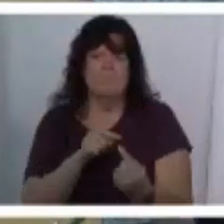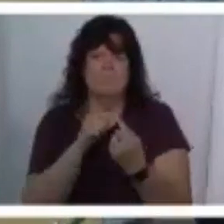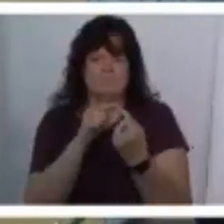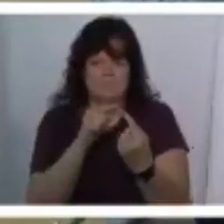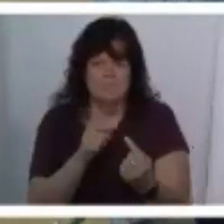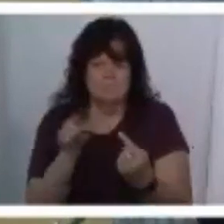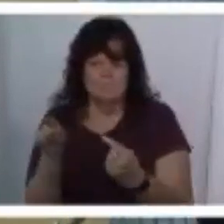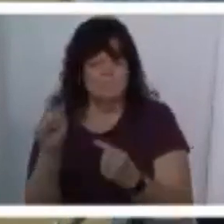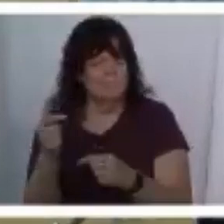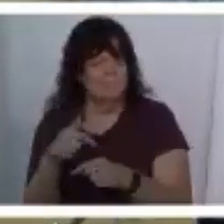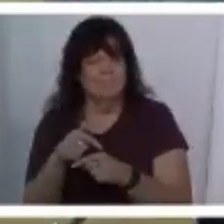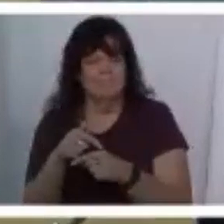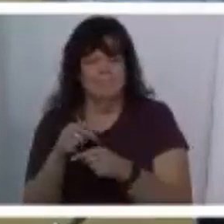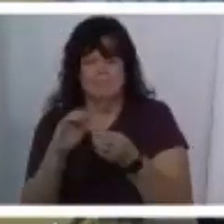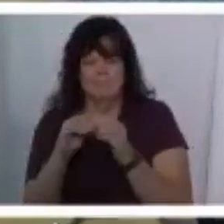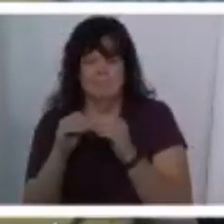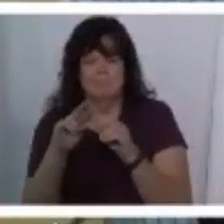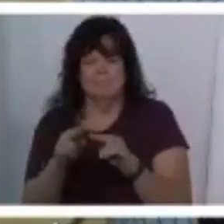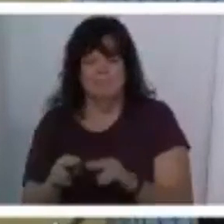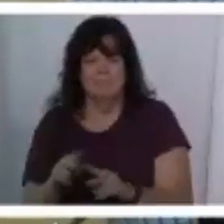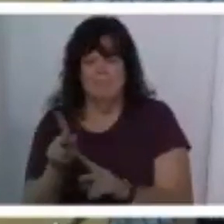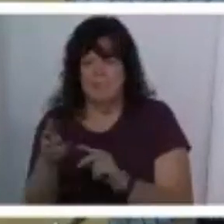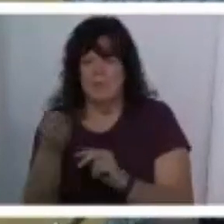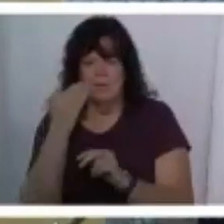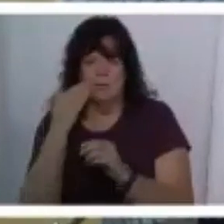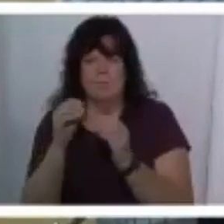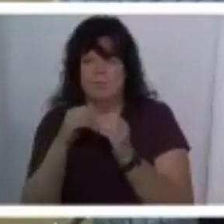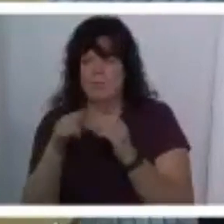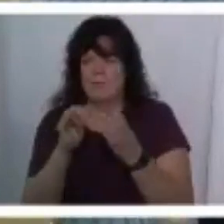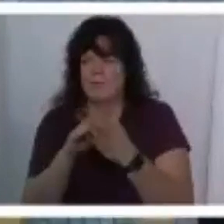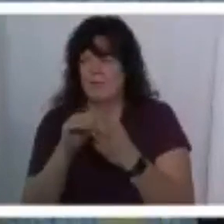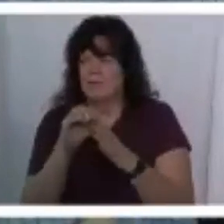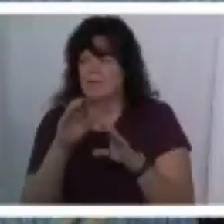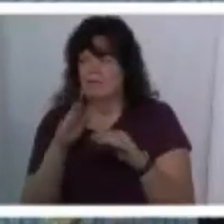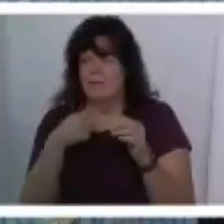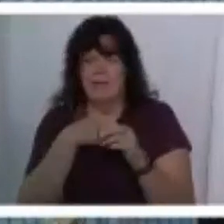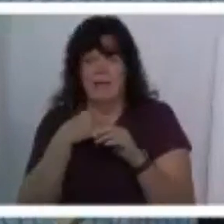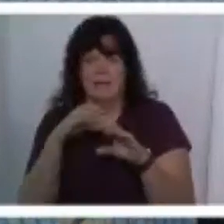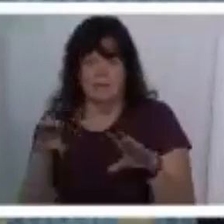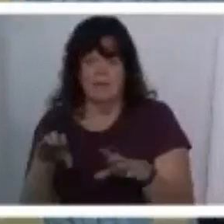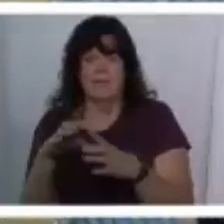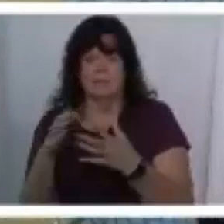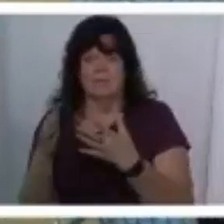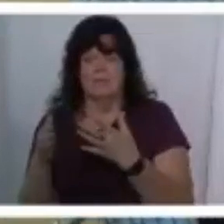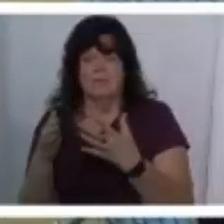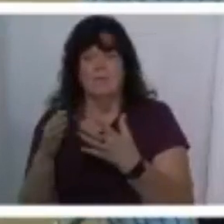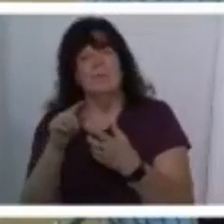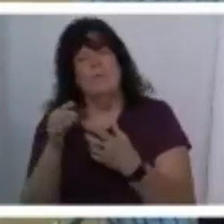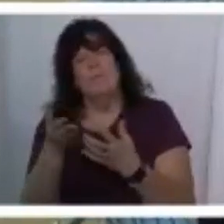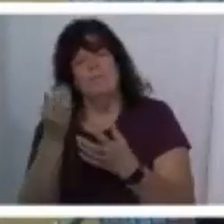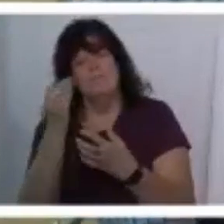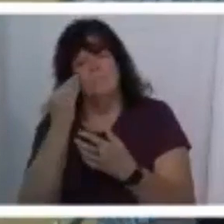declining community i think there are people in the room probably know more about britain christian than i do uh what i